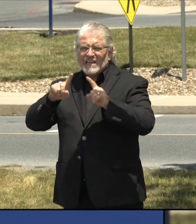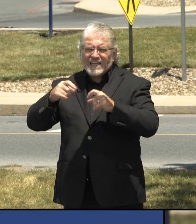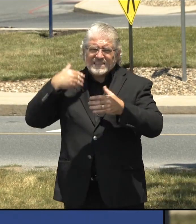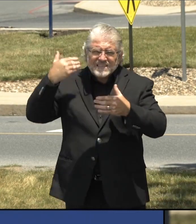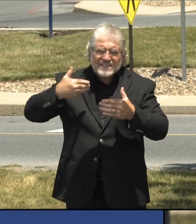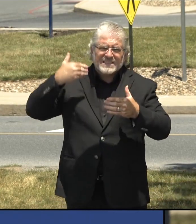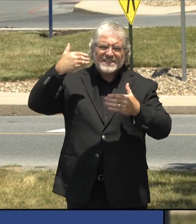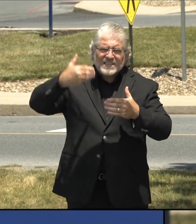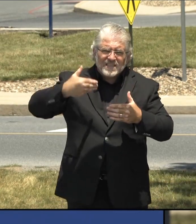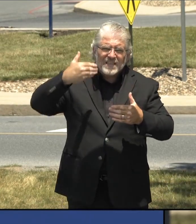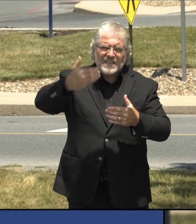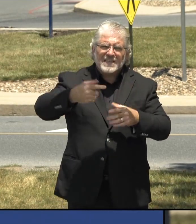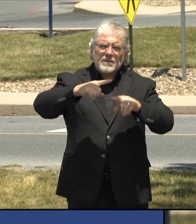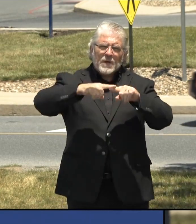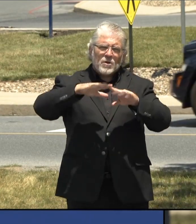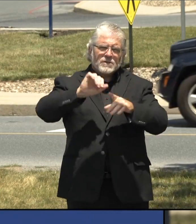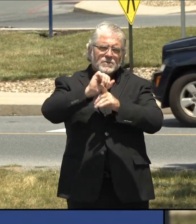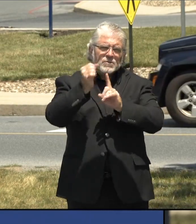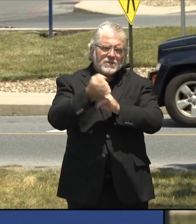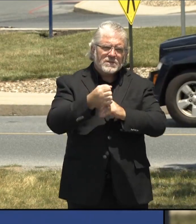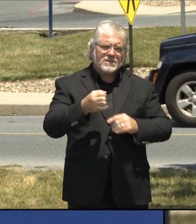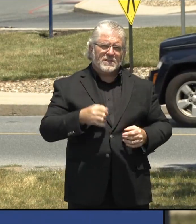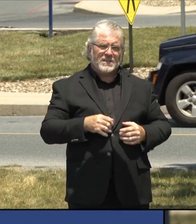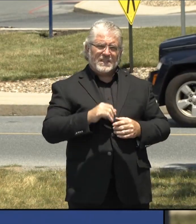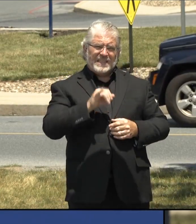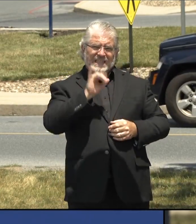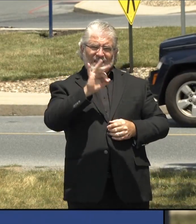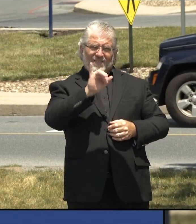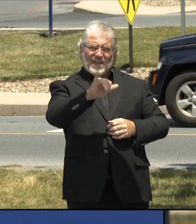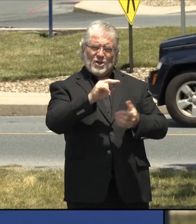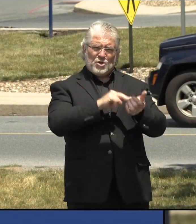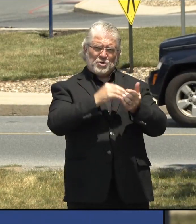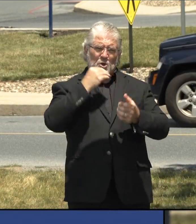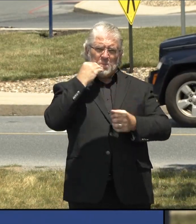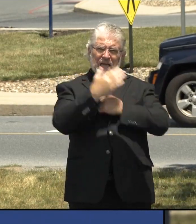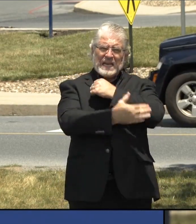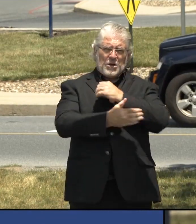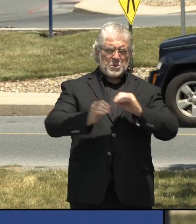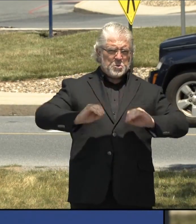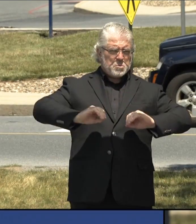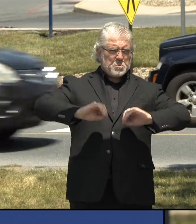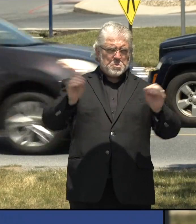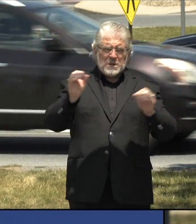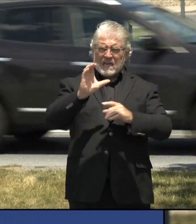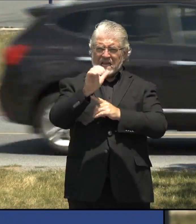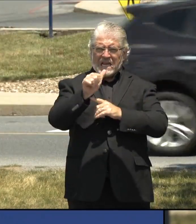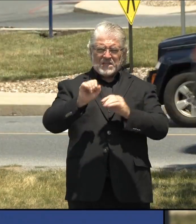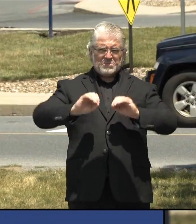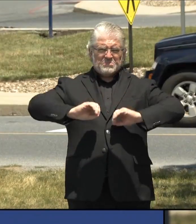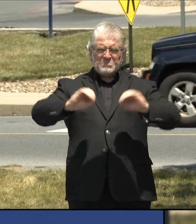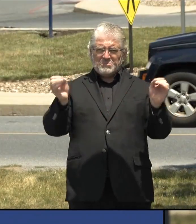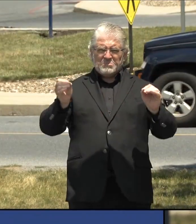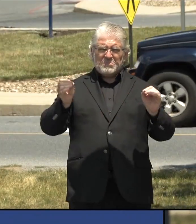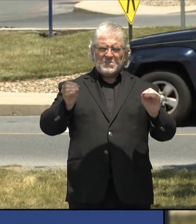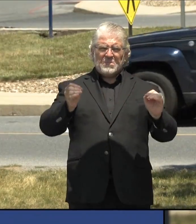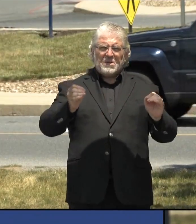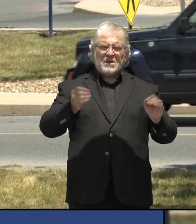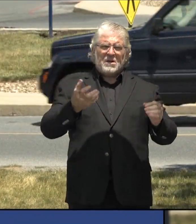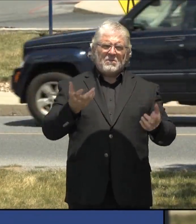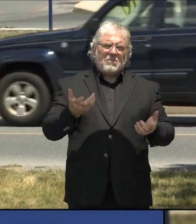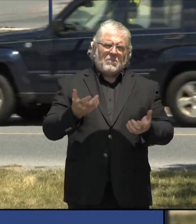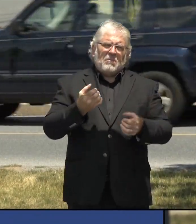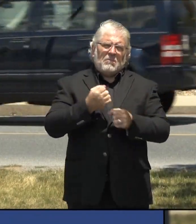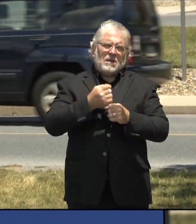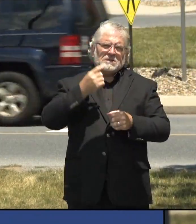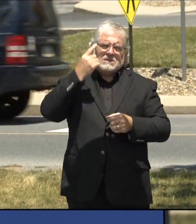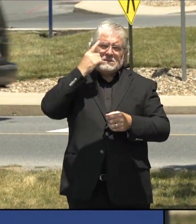basis. So if you have a nursing home in a county that has very few cases and they have no cases, then it doesn't make sense to necessarily do it in a